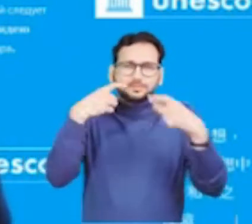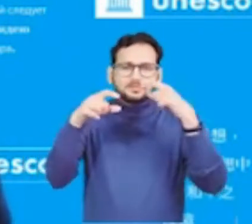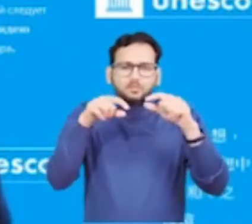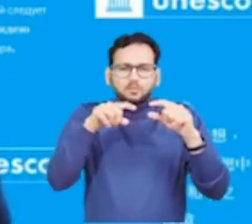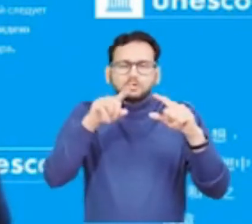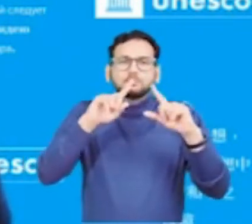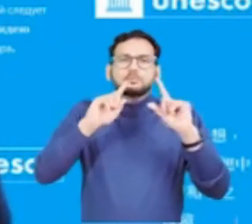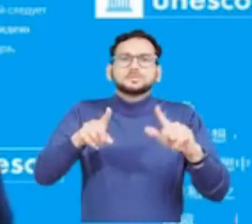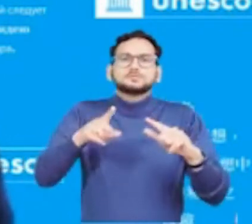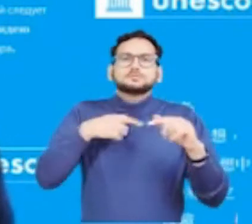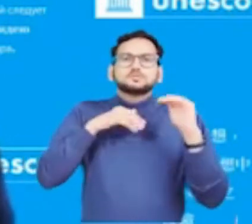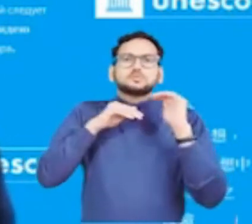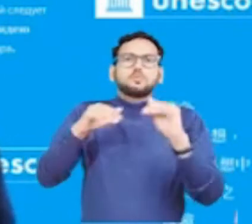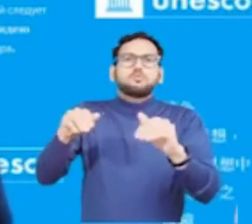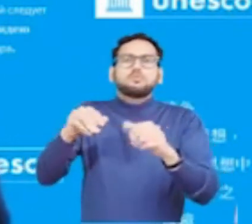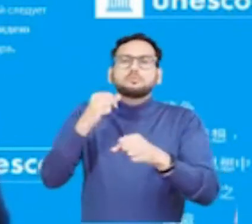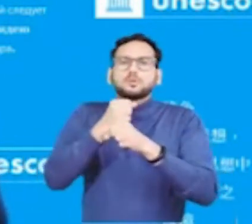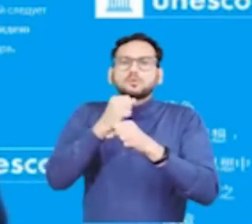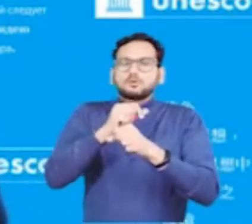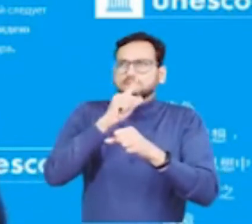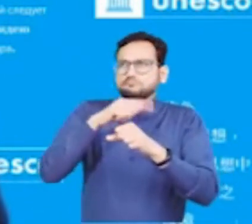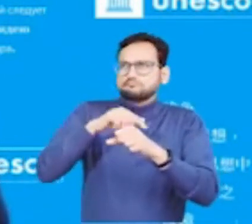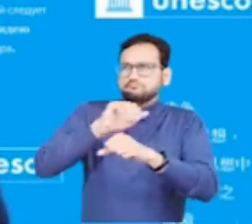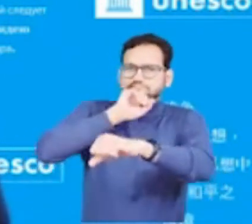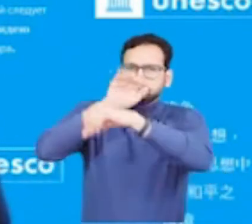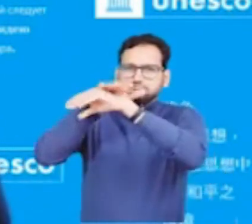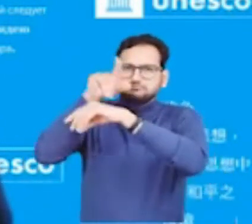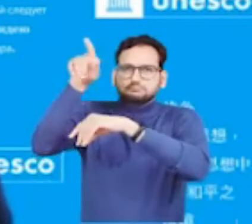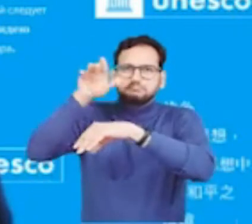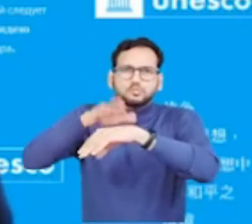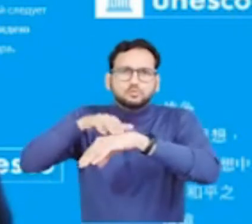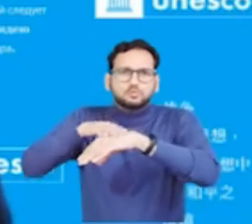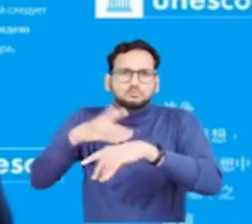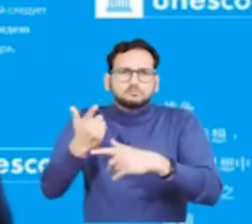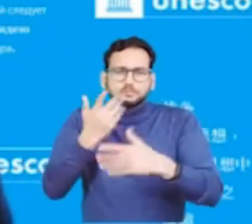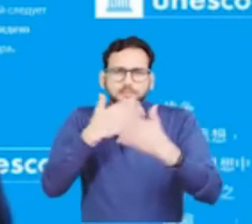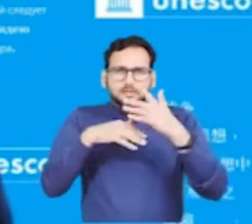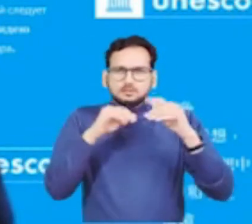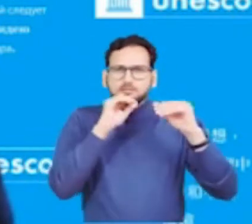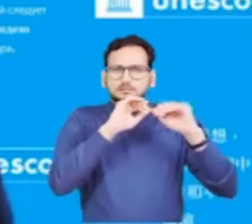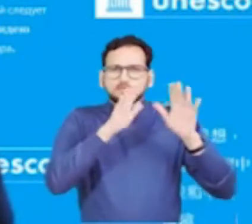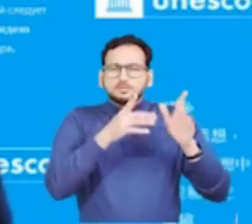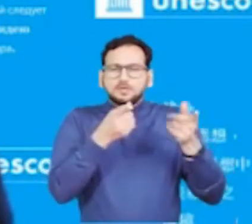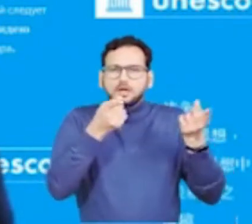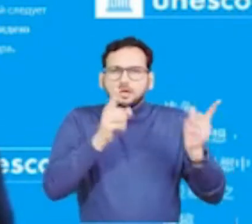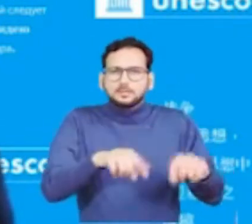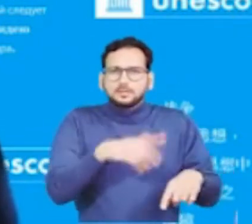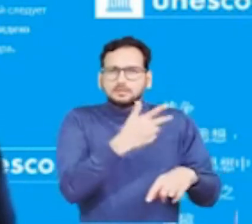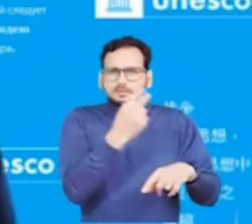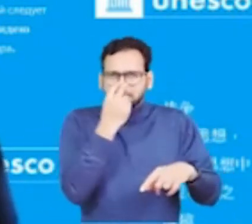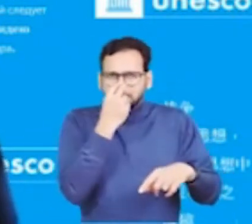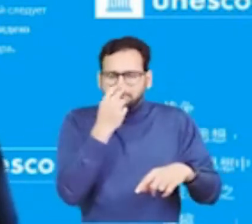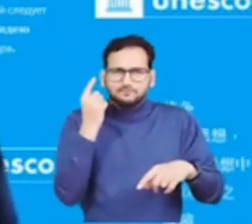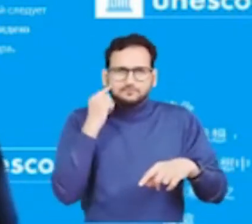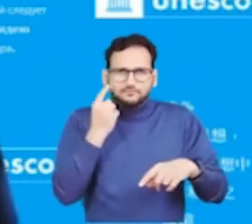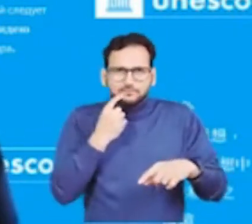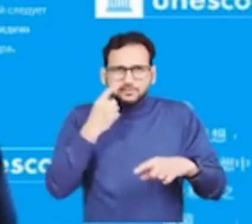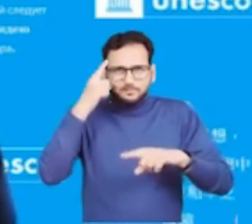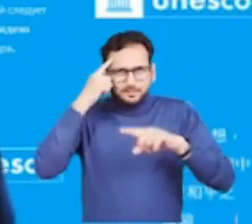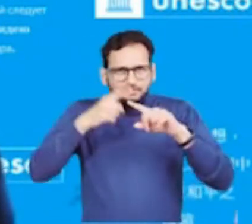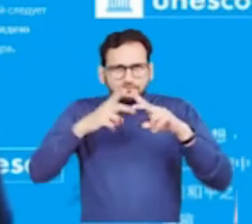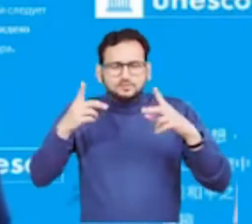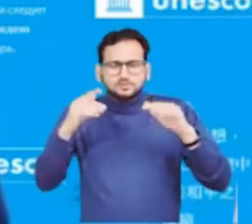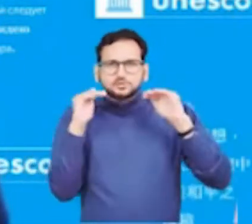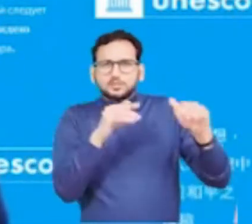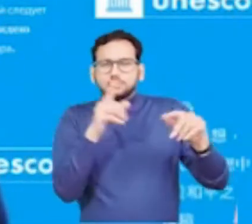service delivery related to COVID-19 within our cities and municipalities. Today, as we mark the International Day